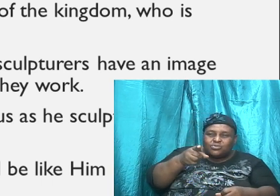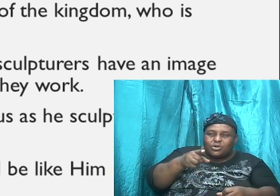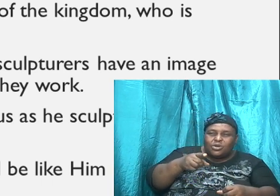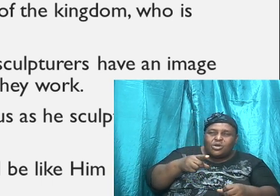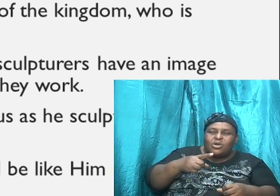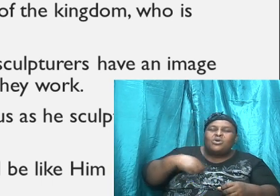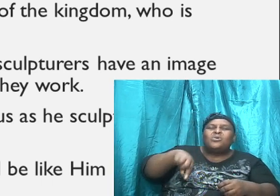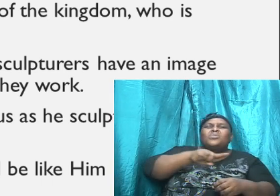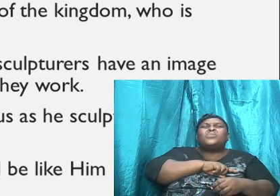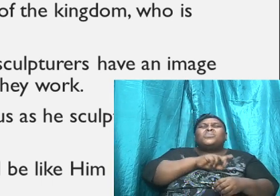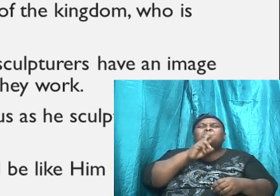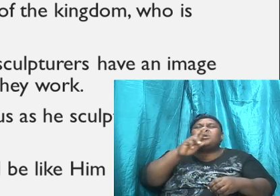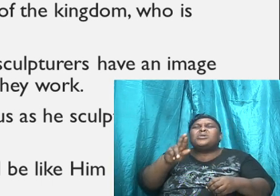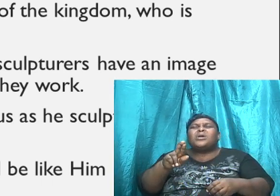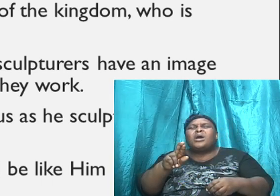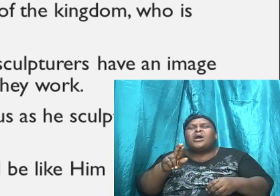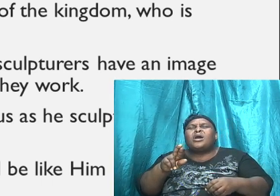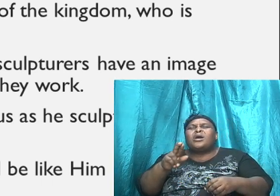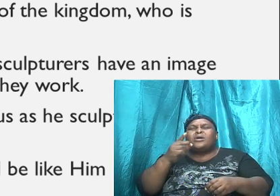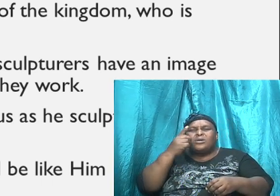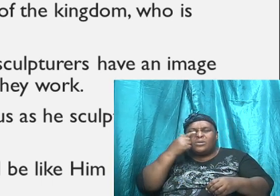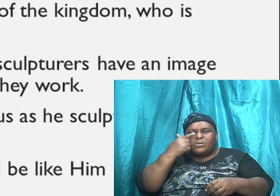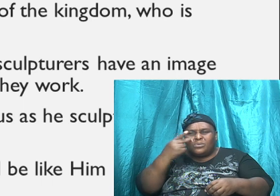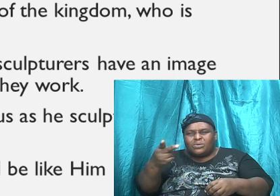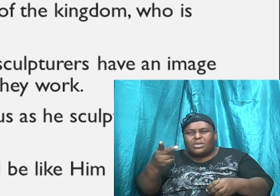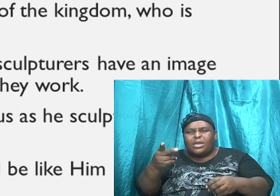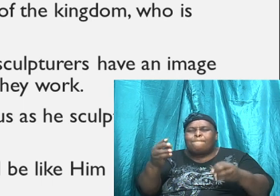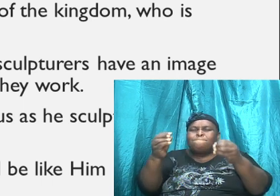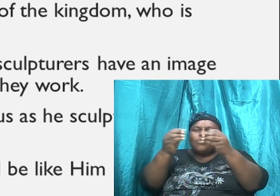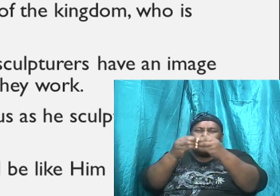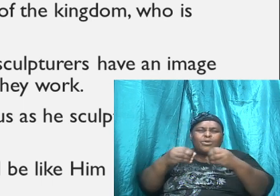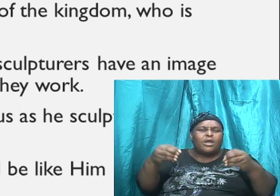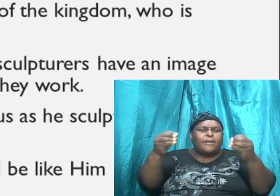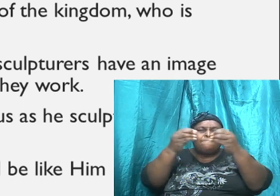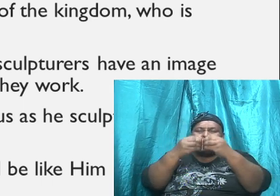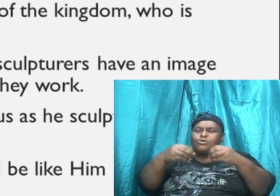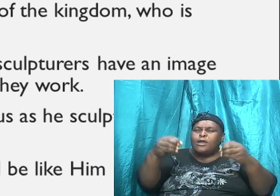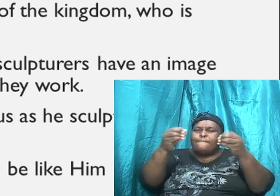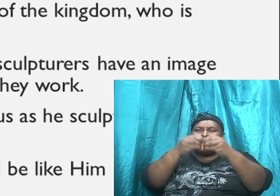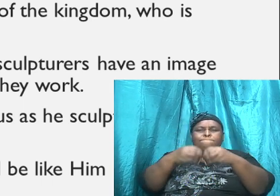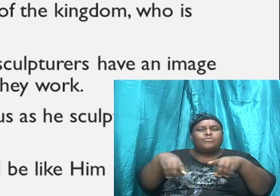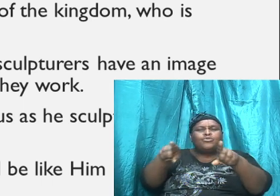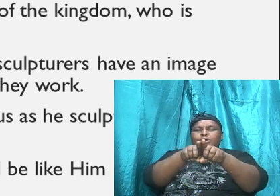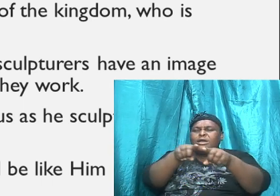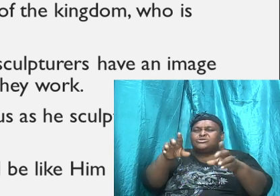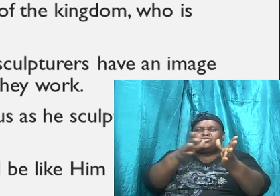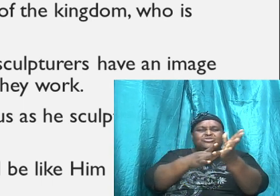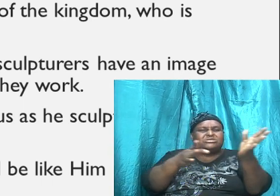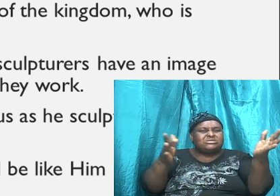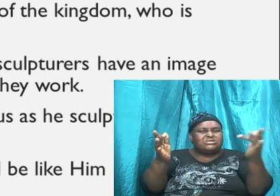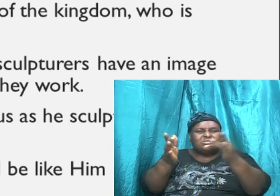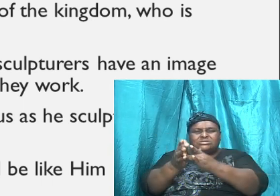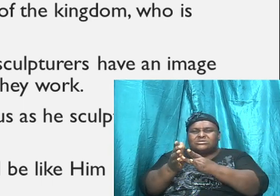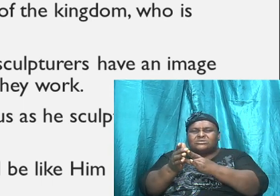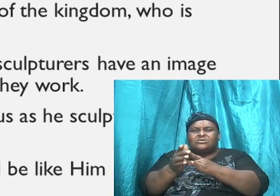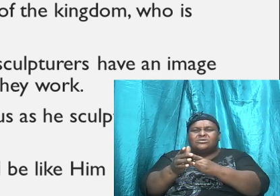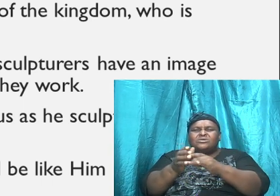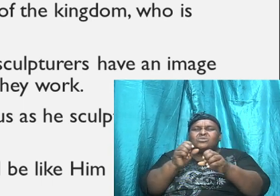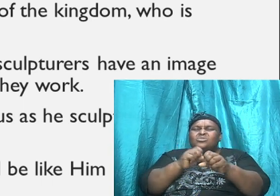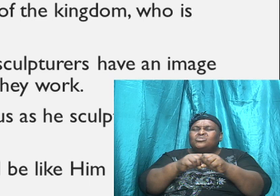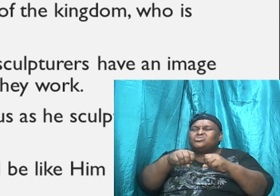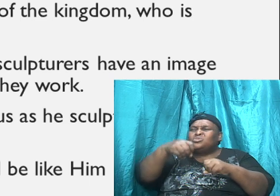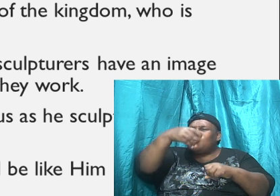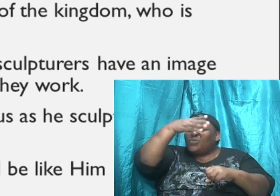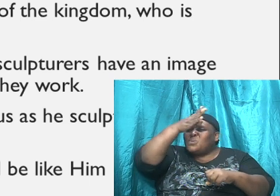more and more of Christ. And so God has predestined us.